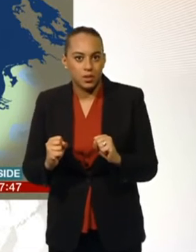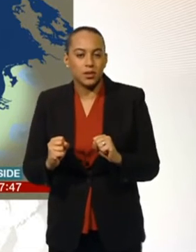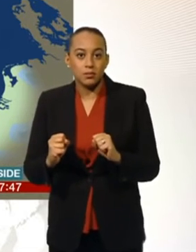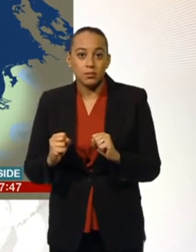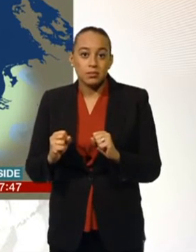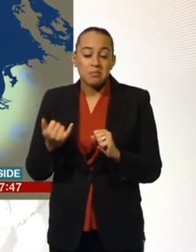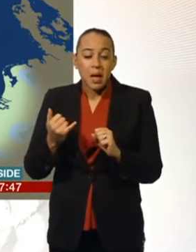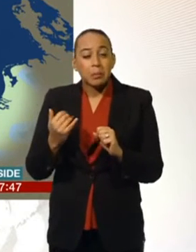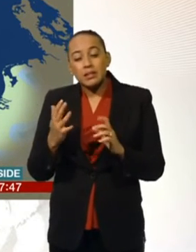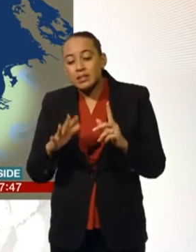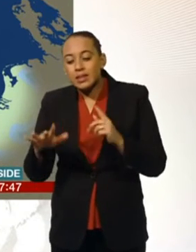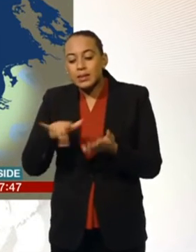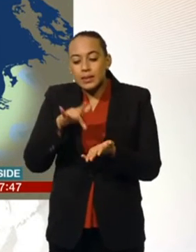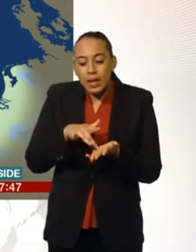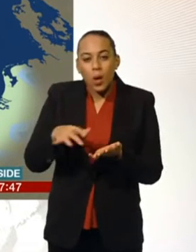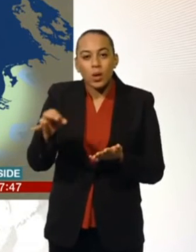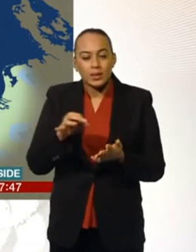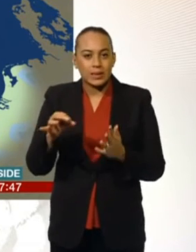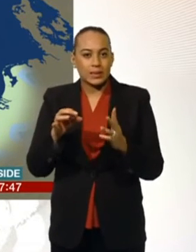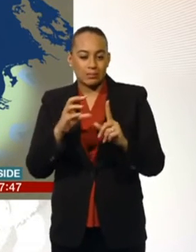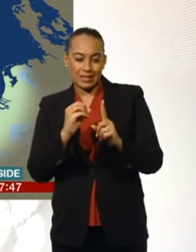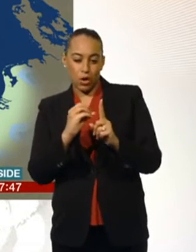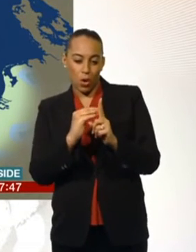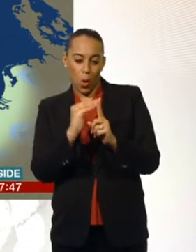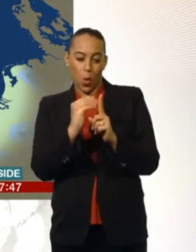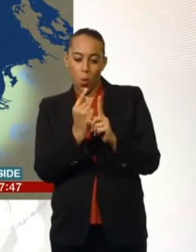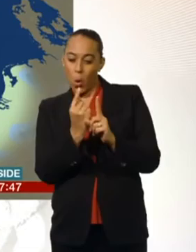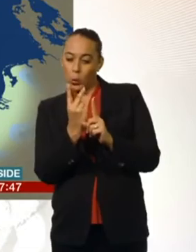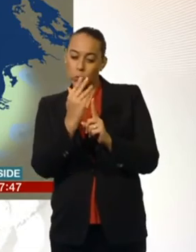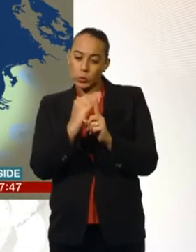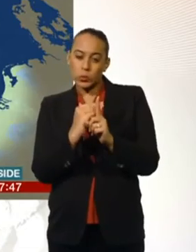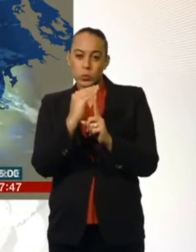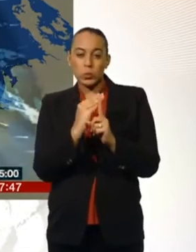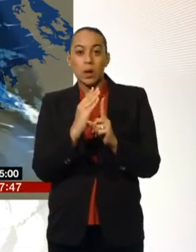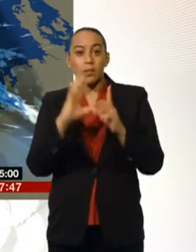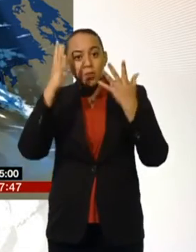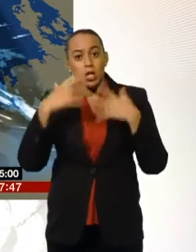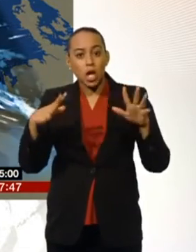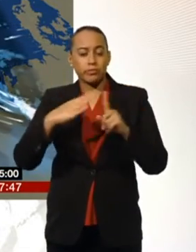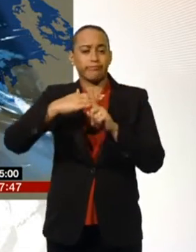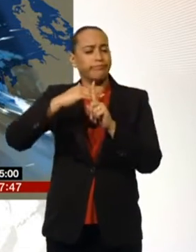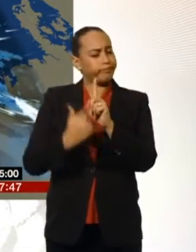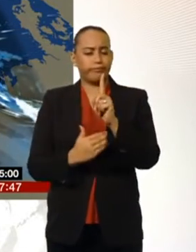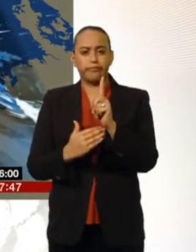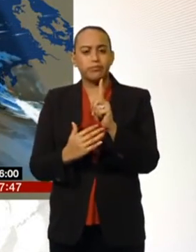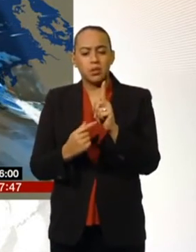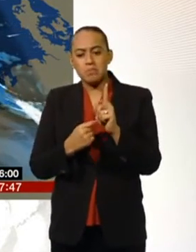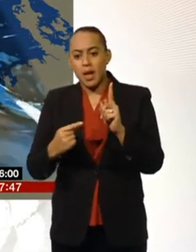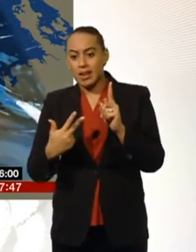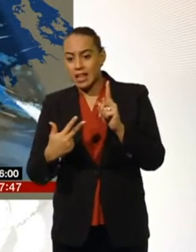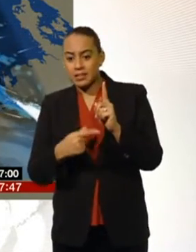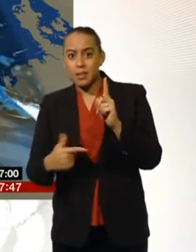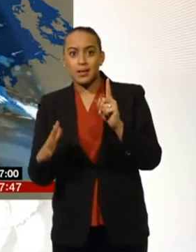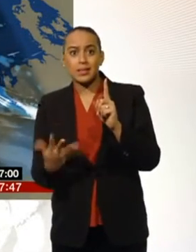freezing in some of the towns and cities here. But into the countryside, just about all will drop below freezing tonight. Maybe as low as minus eight to minus ten